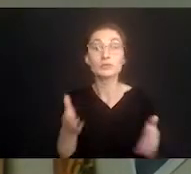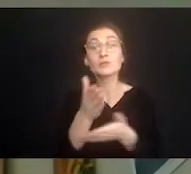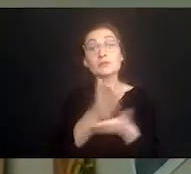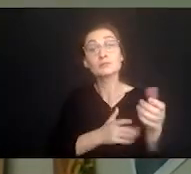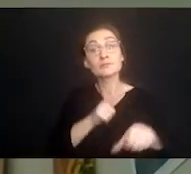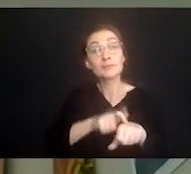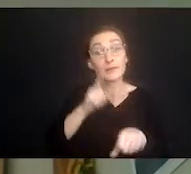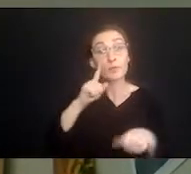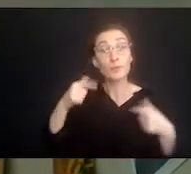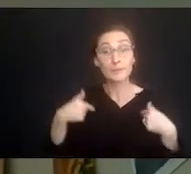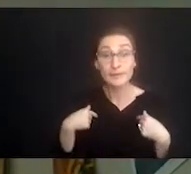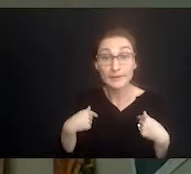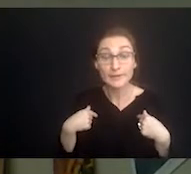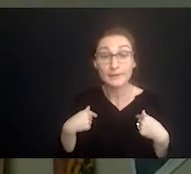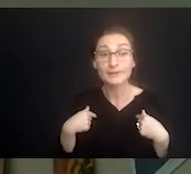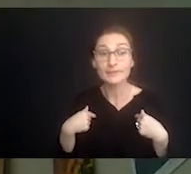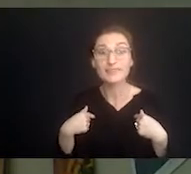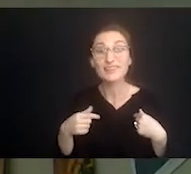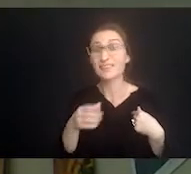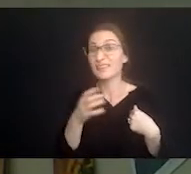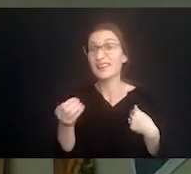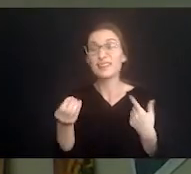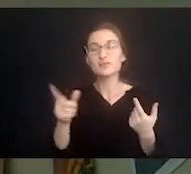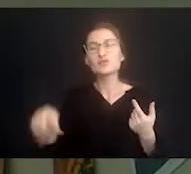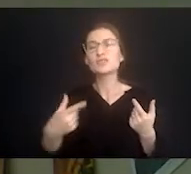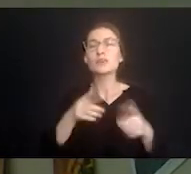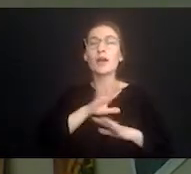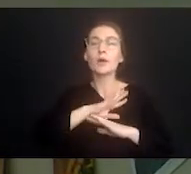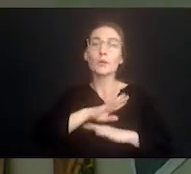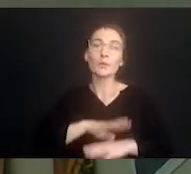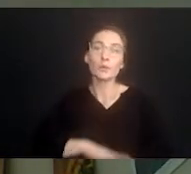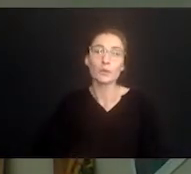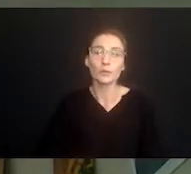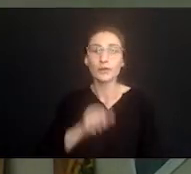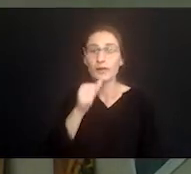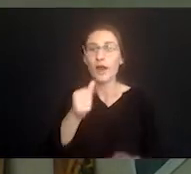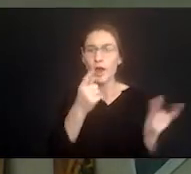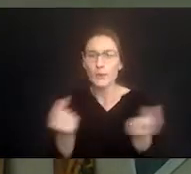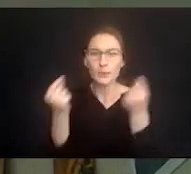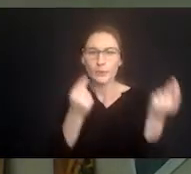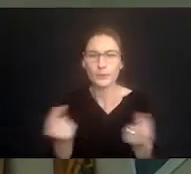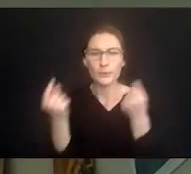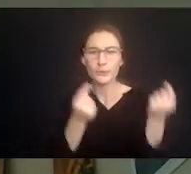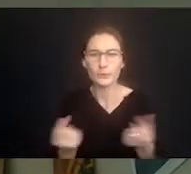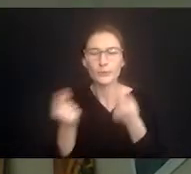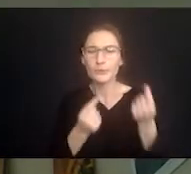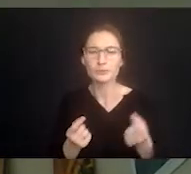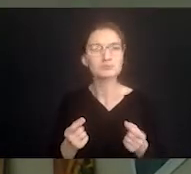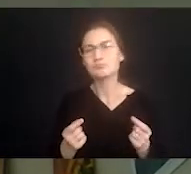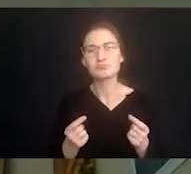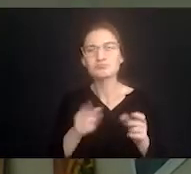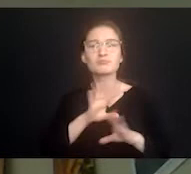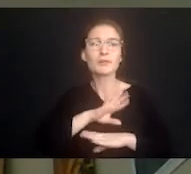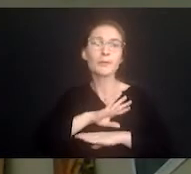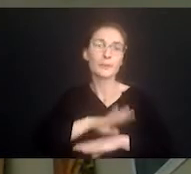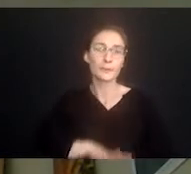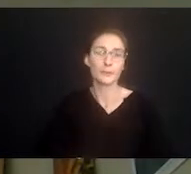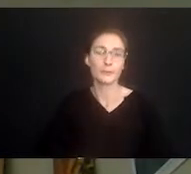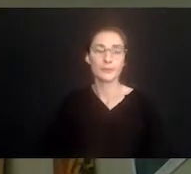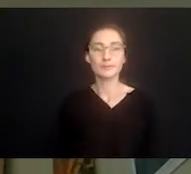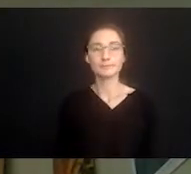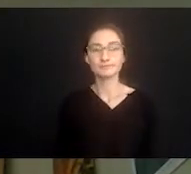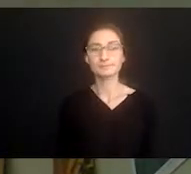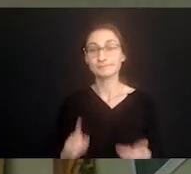some time for myself or just time to take a breath and not be racing all the time. You know we also try to